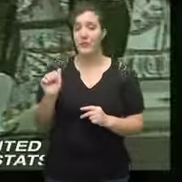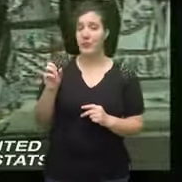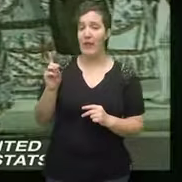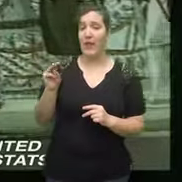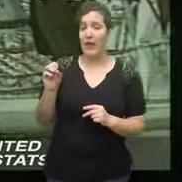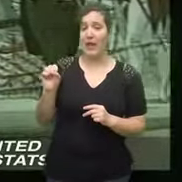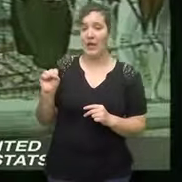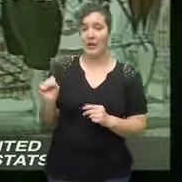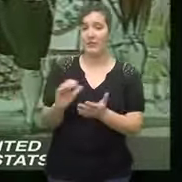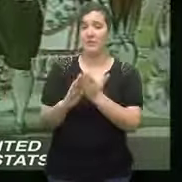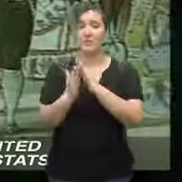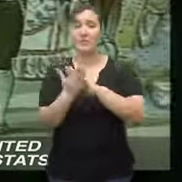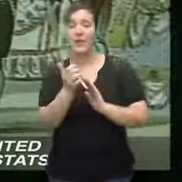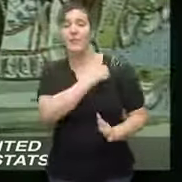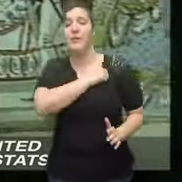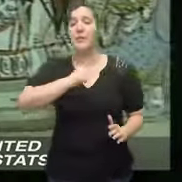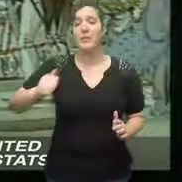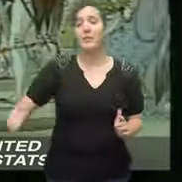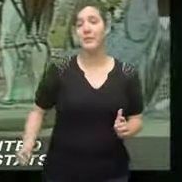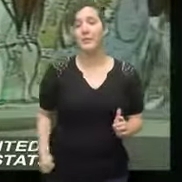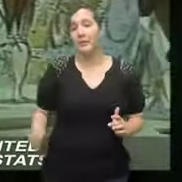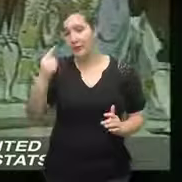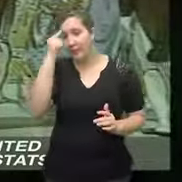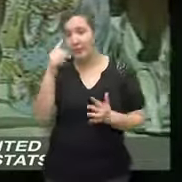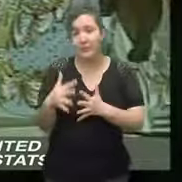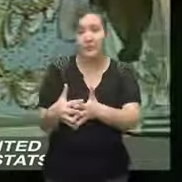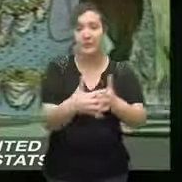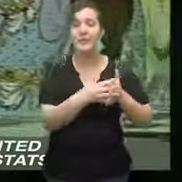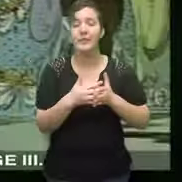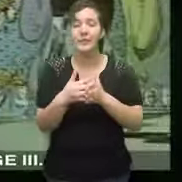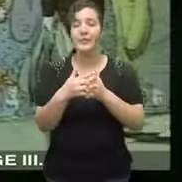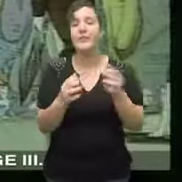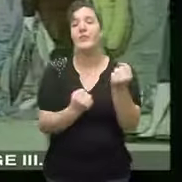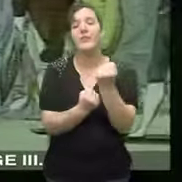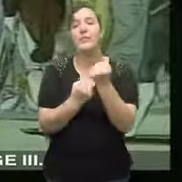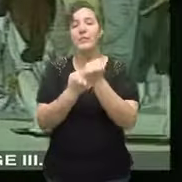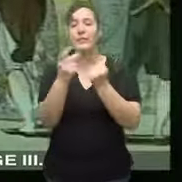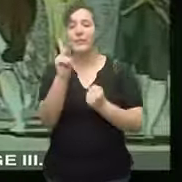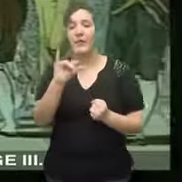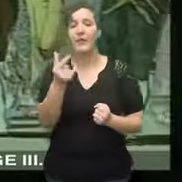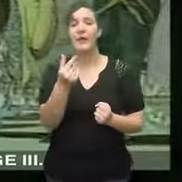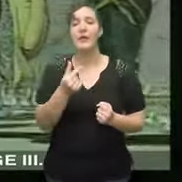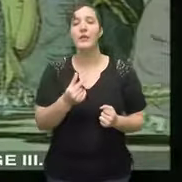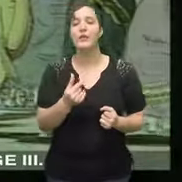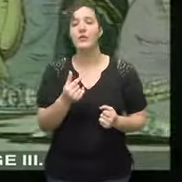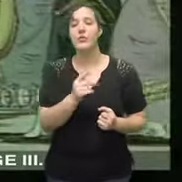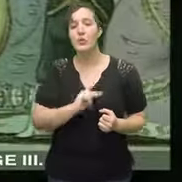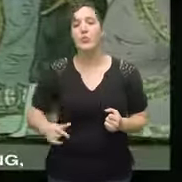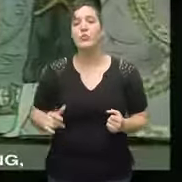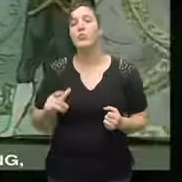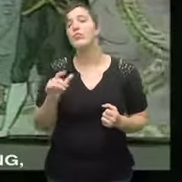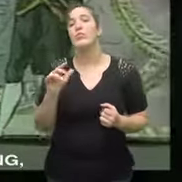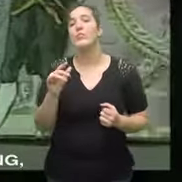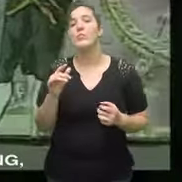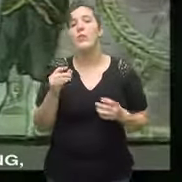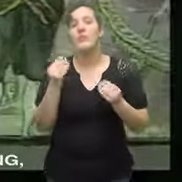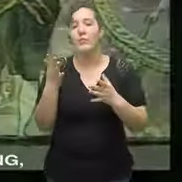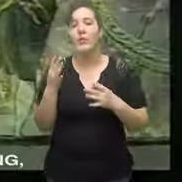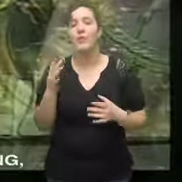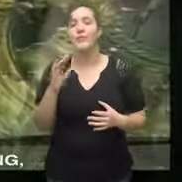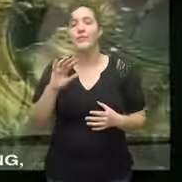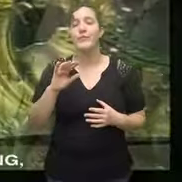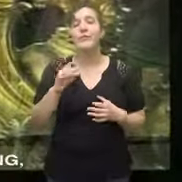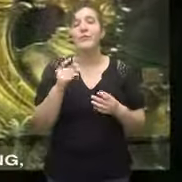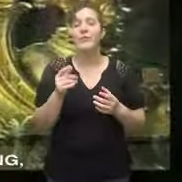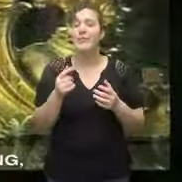Adams has just been appointed ambassador of the United States to the court of King George the third when he presents his